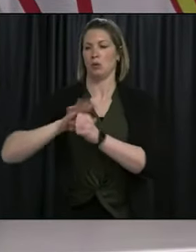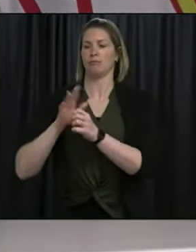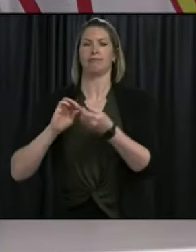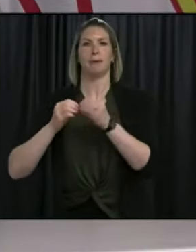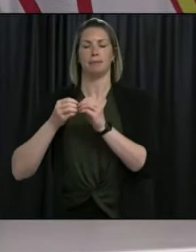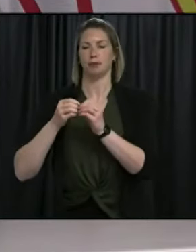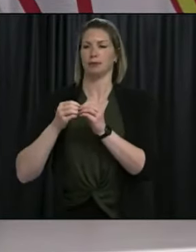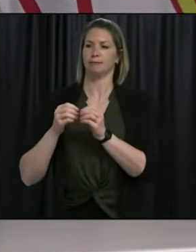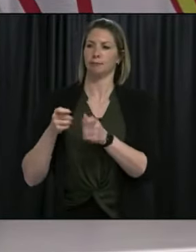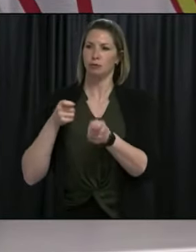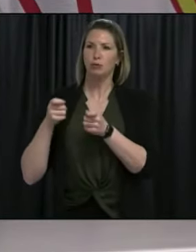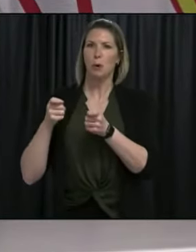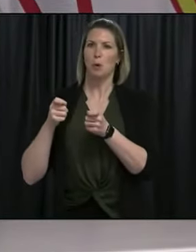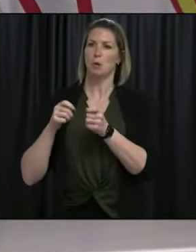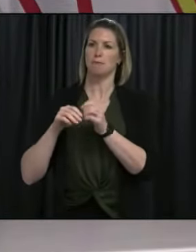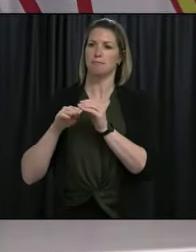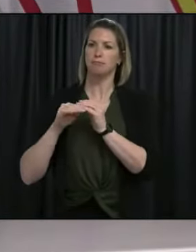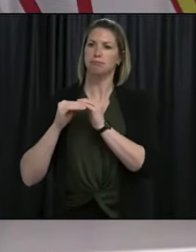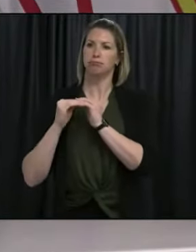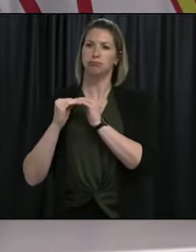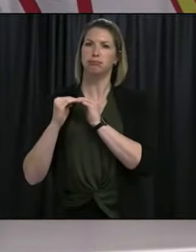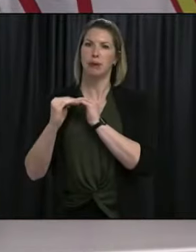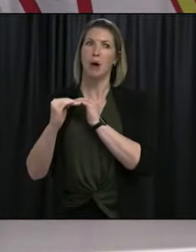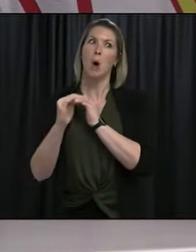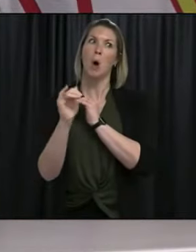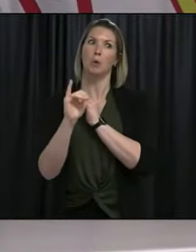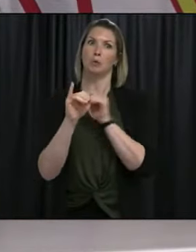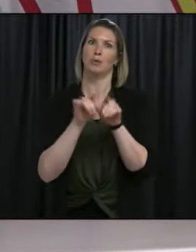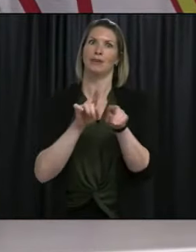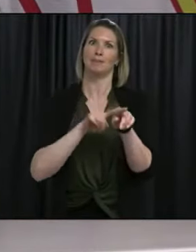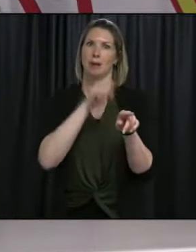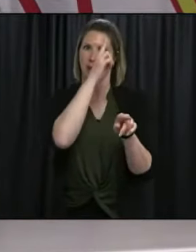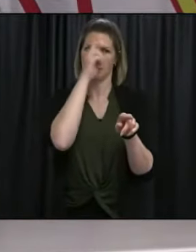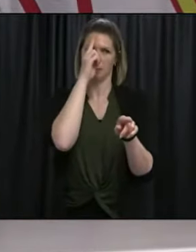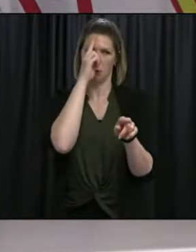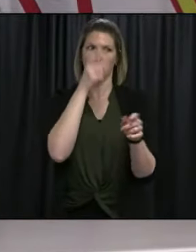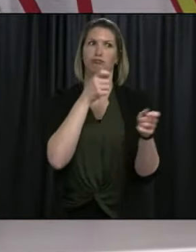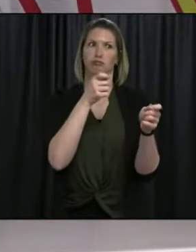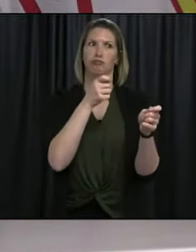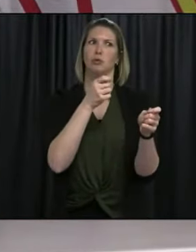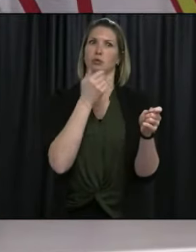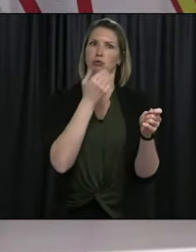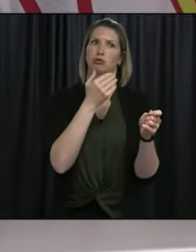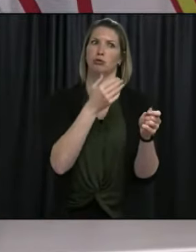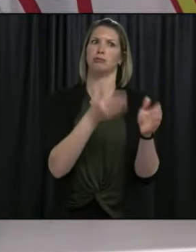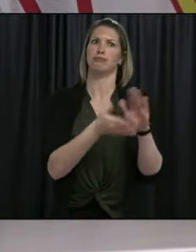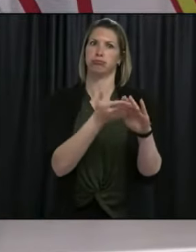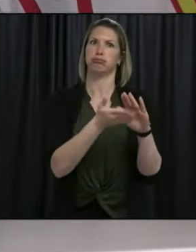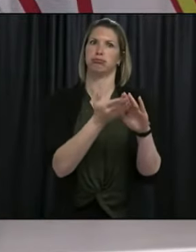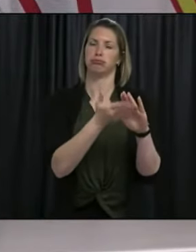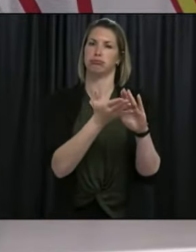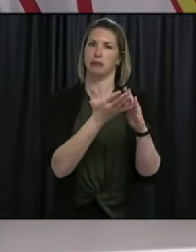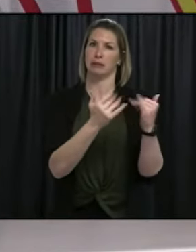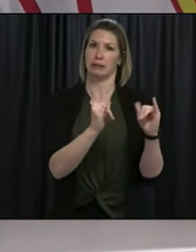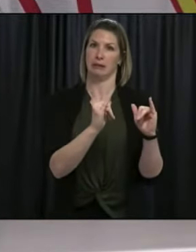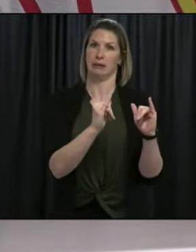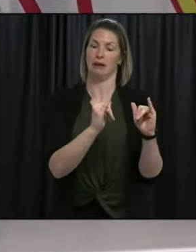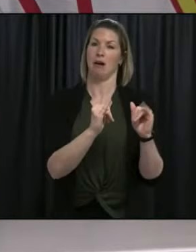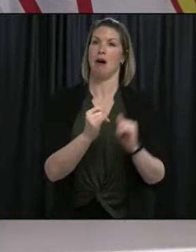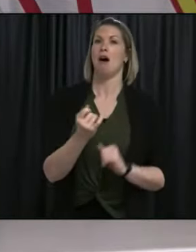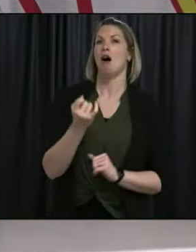low and preserve capacity in our healthcare system. But remember that travel restrictions are just one of our layers of protection.